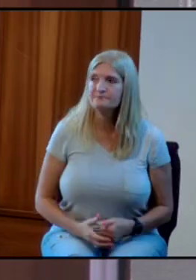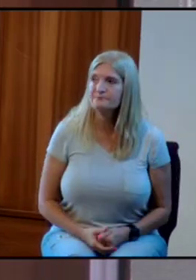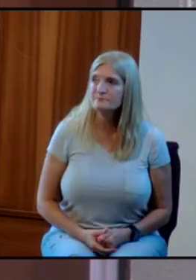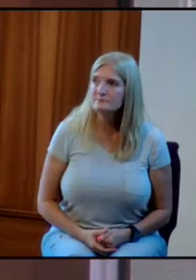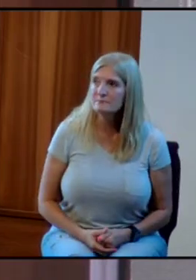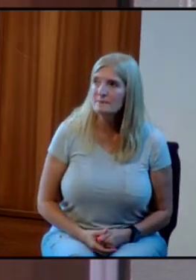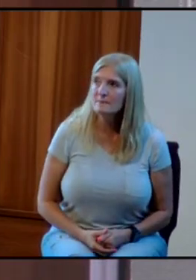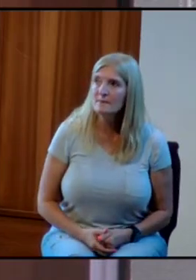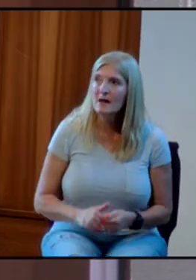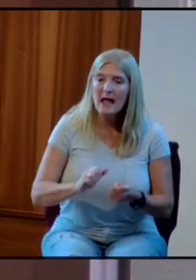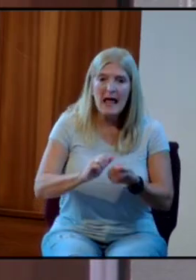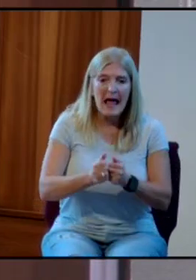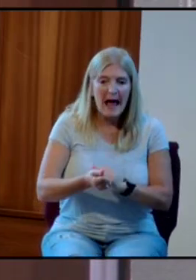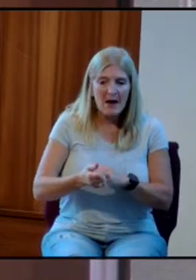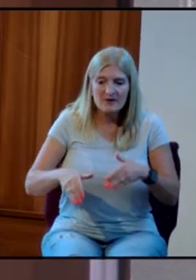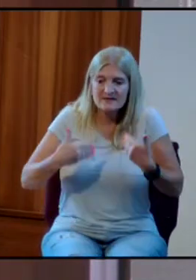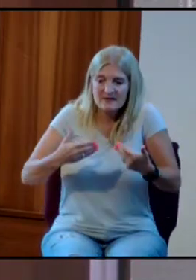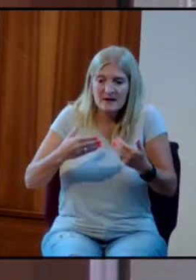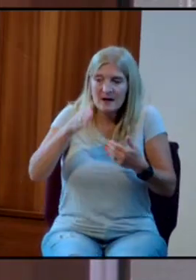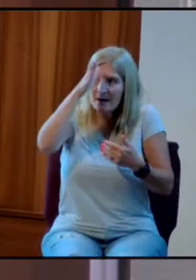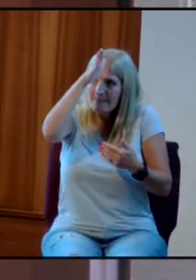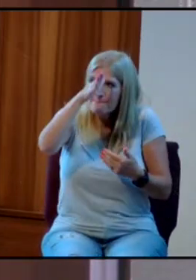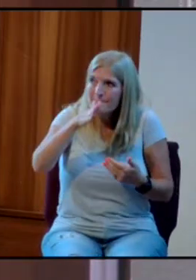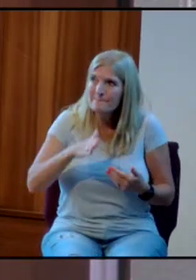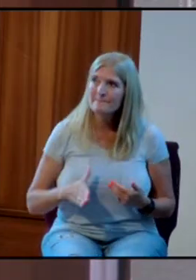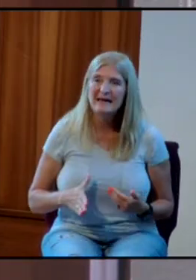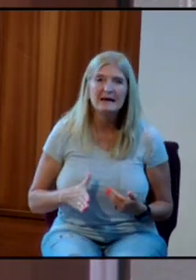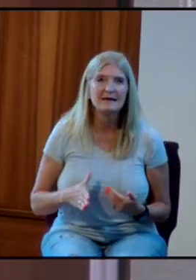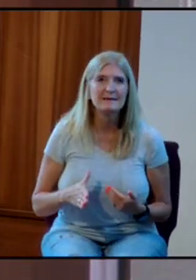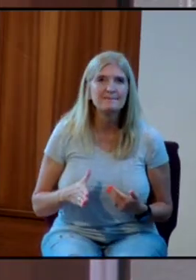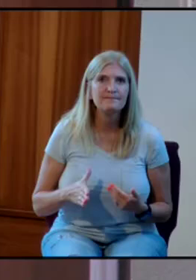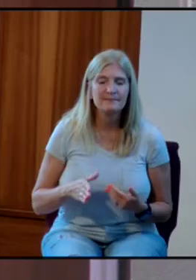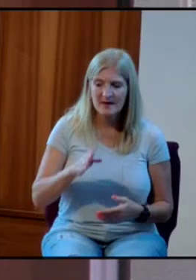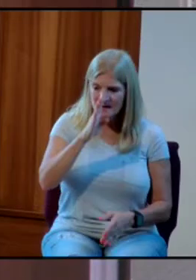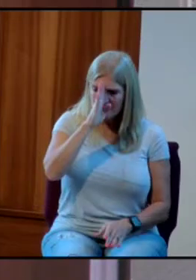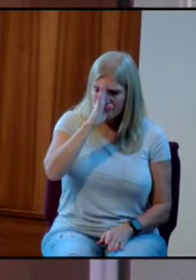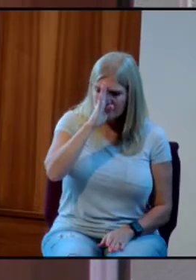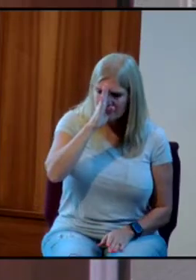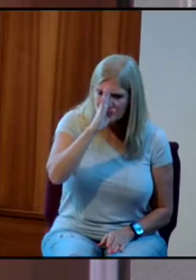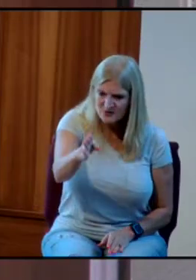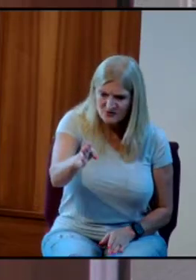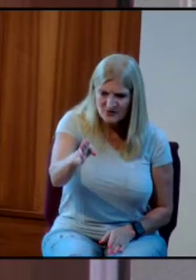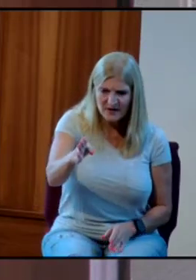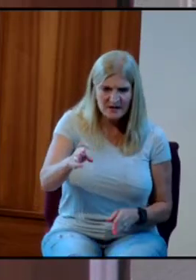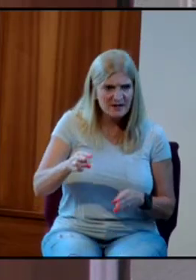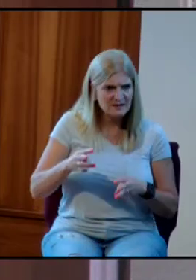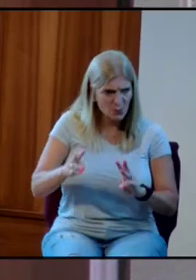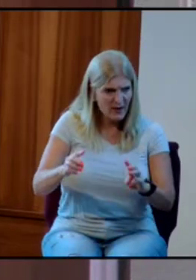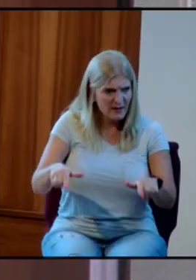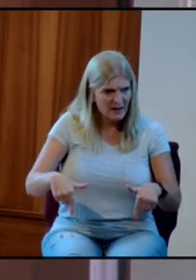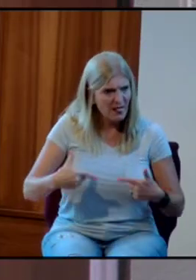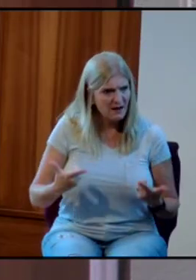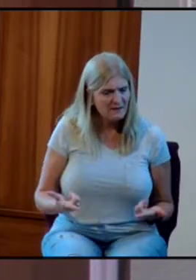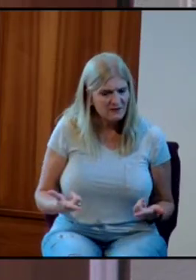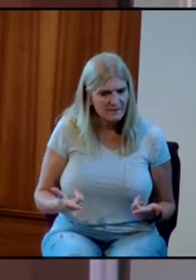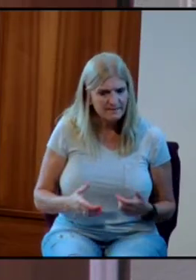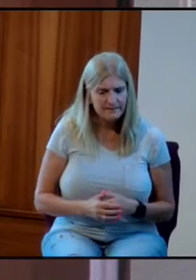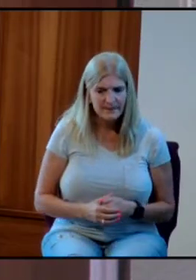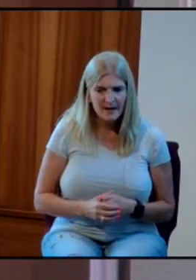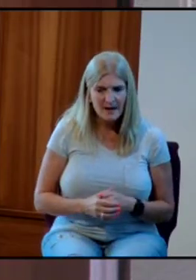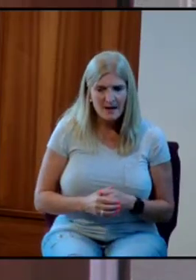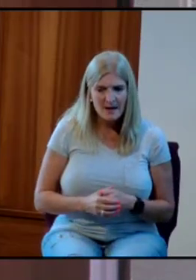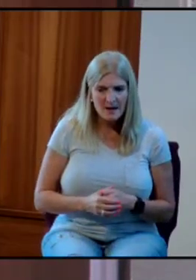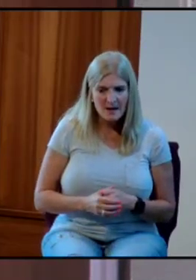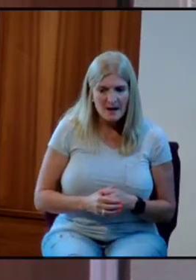How does a young man set straight his way in life? By guarding